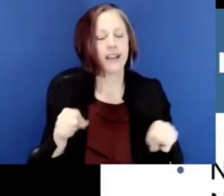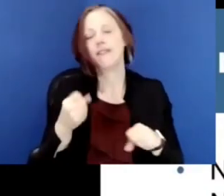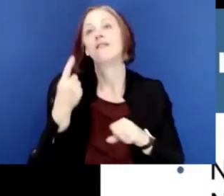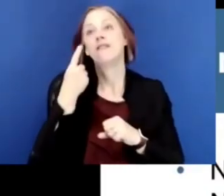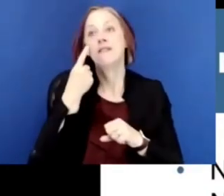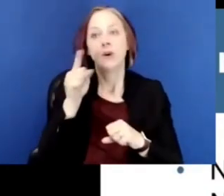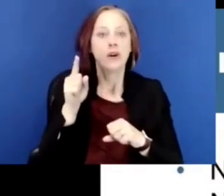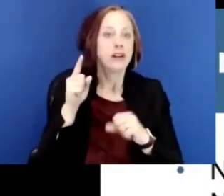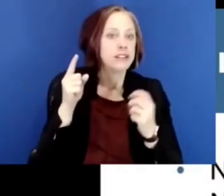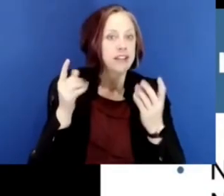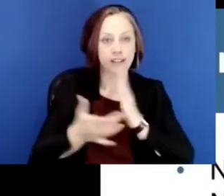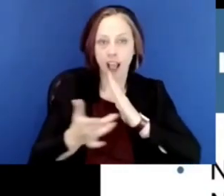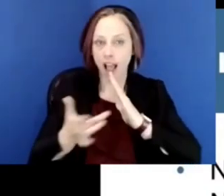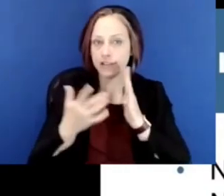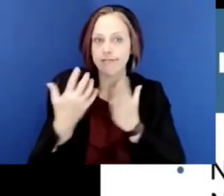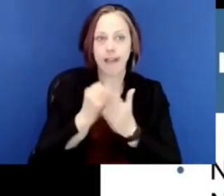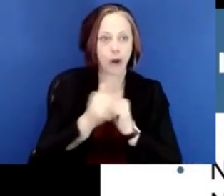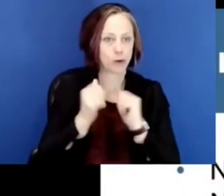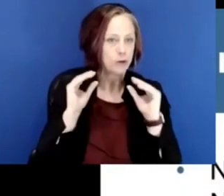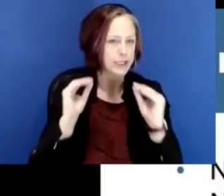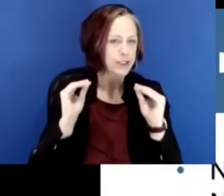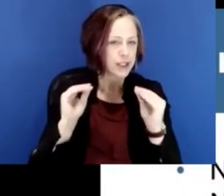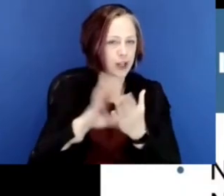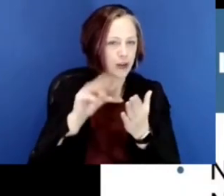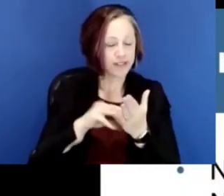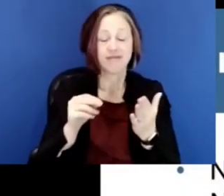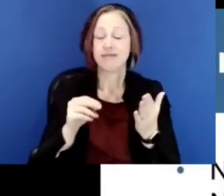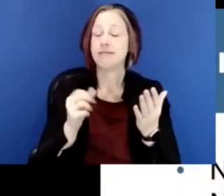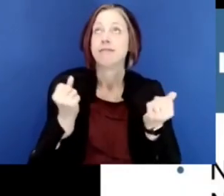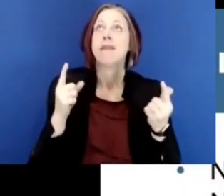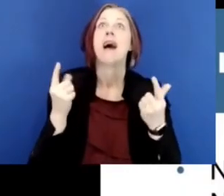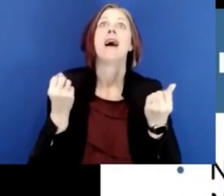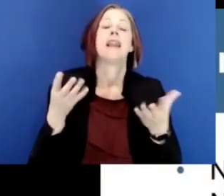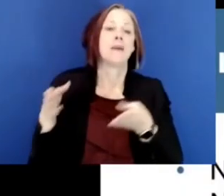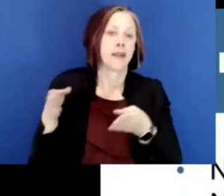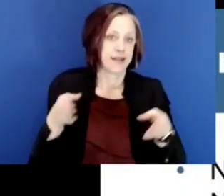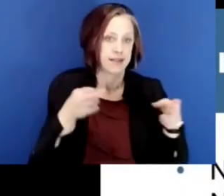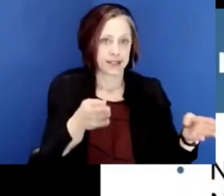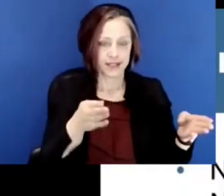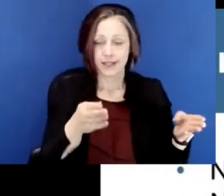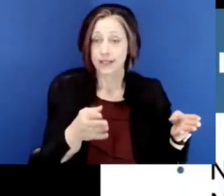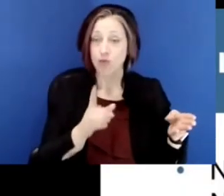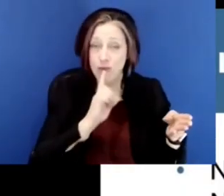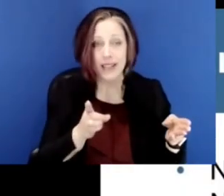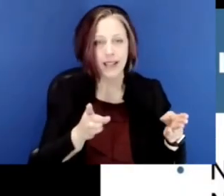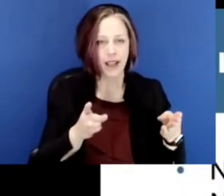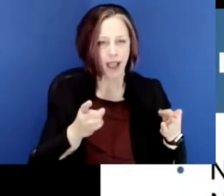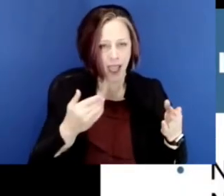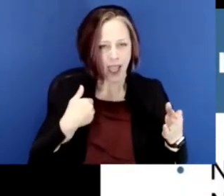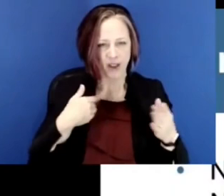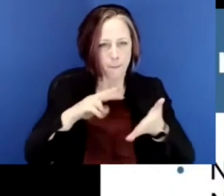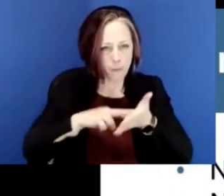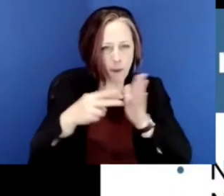for using technology for learning. Lots of ways in which we can very